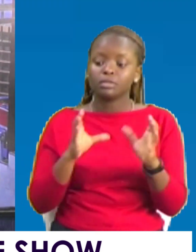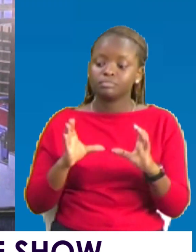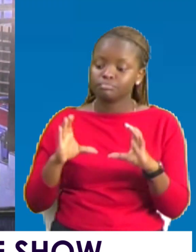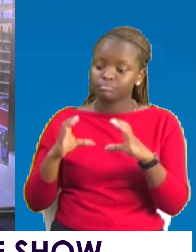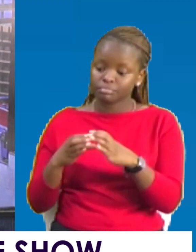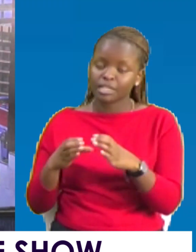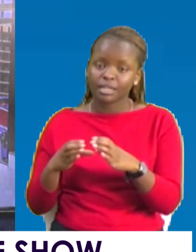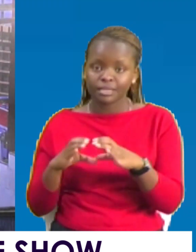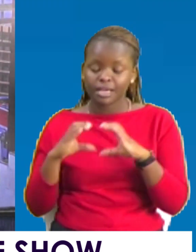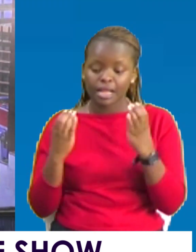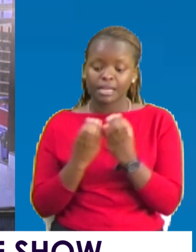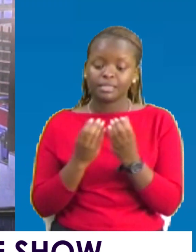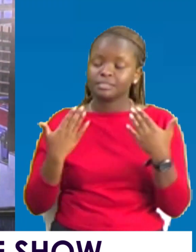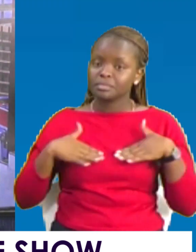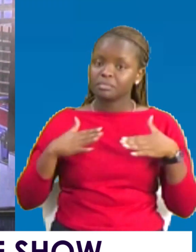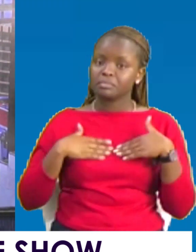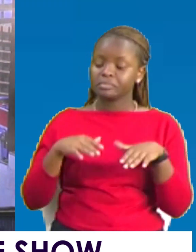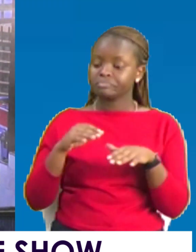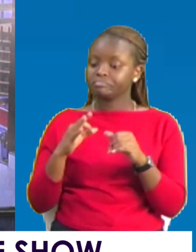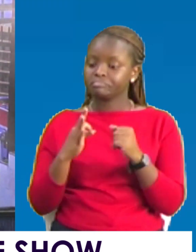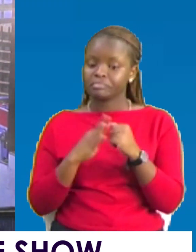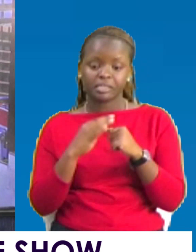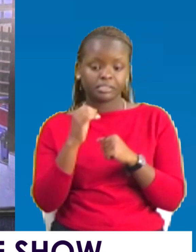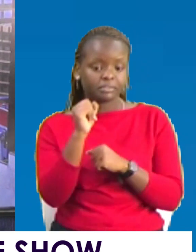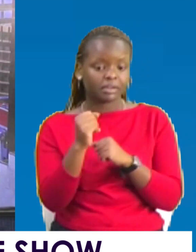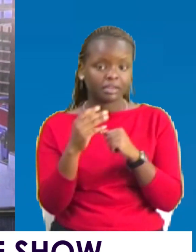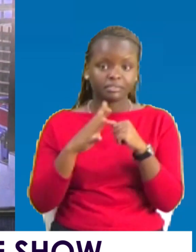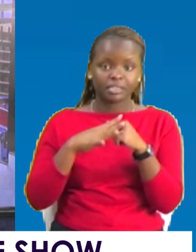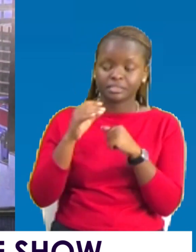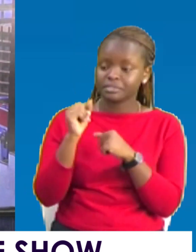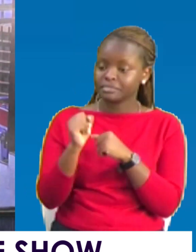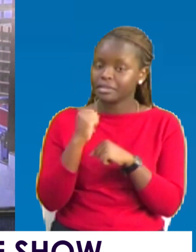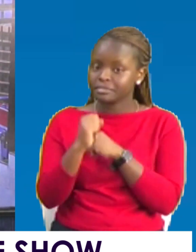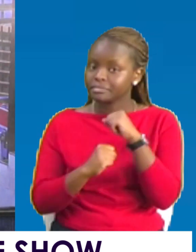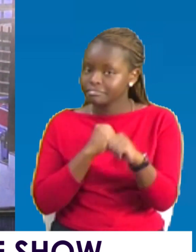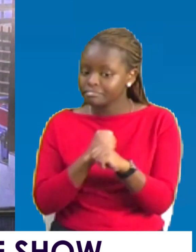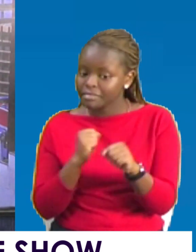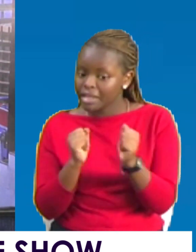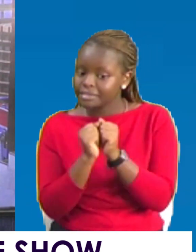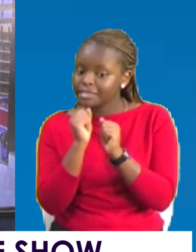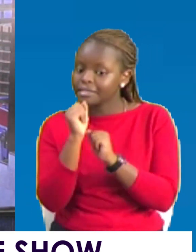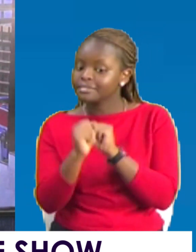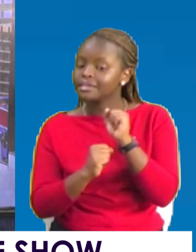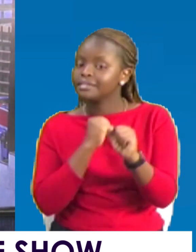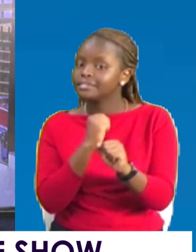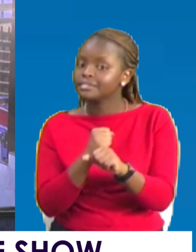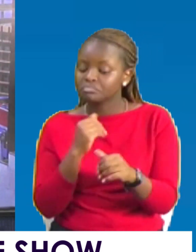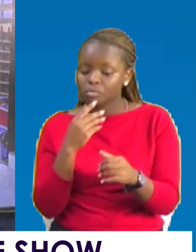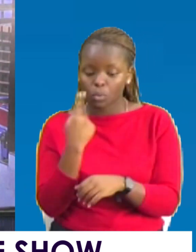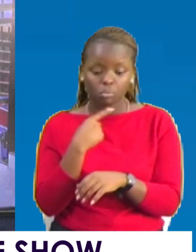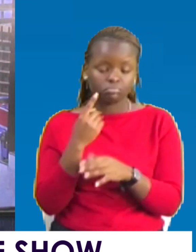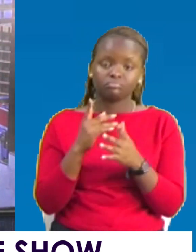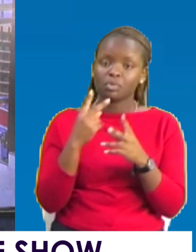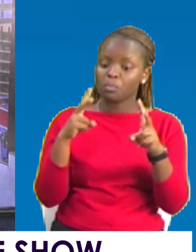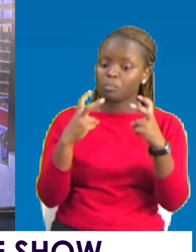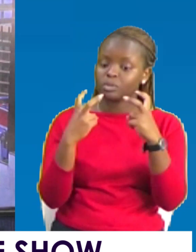Whether you are 85, 95, whether you are 10 years, whoever is watching this, this is for